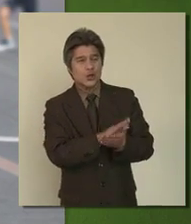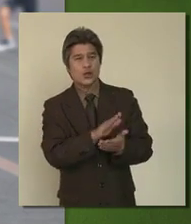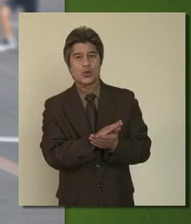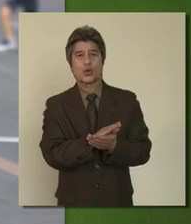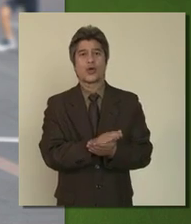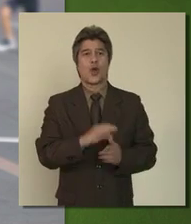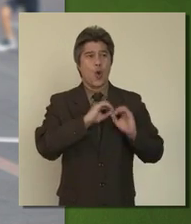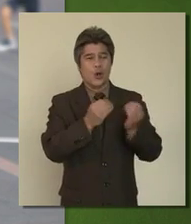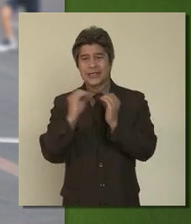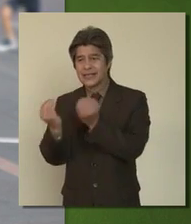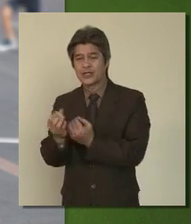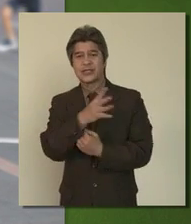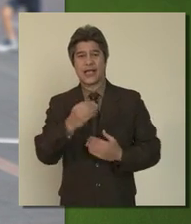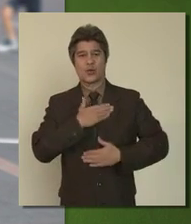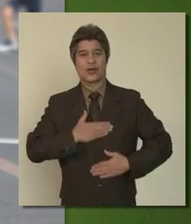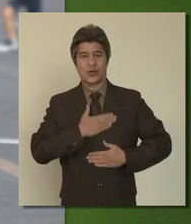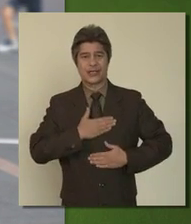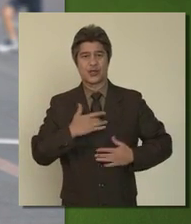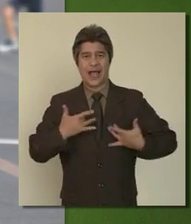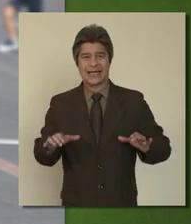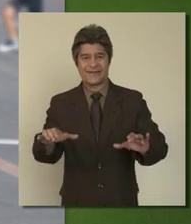faith organizations, and recreational activities.